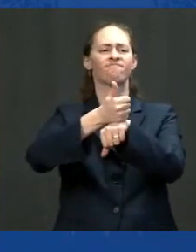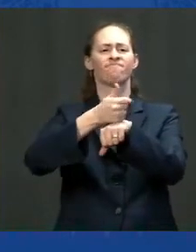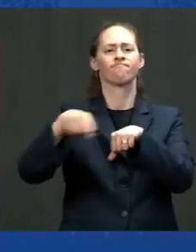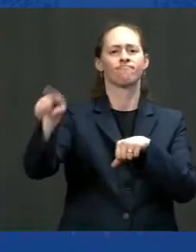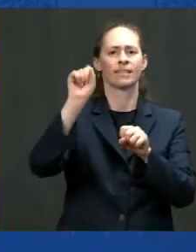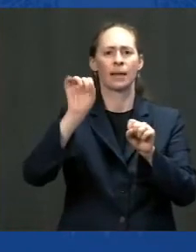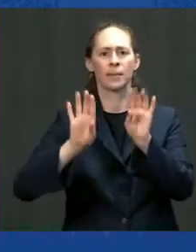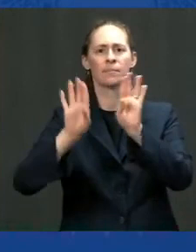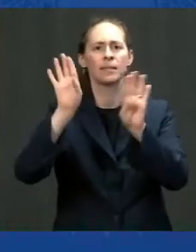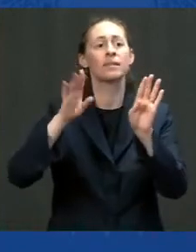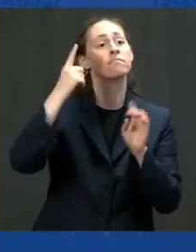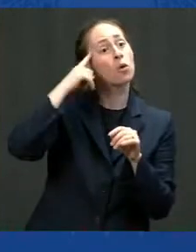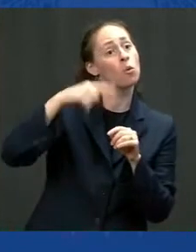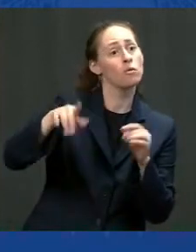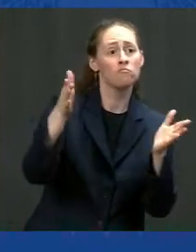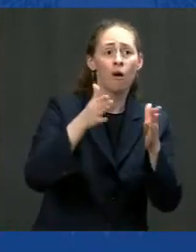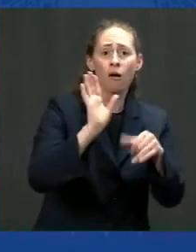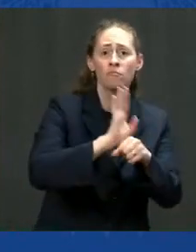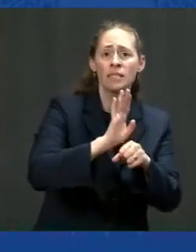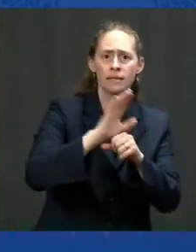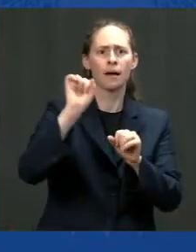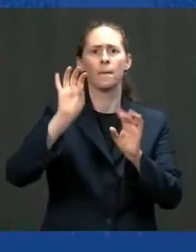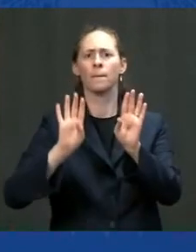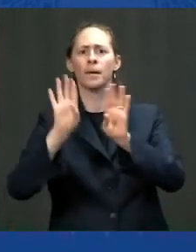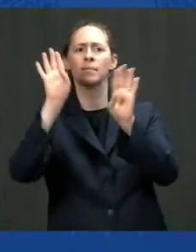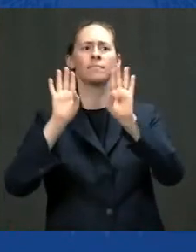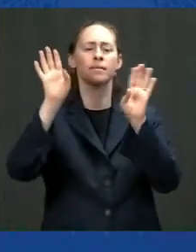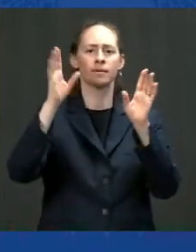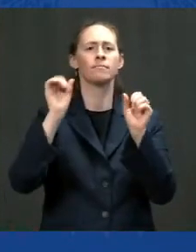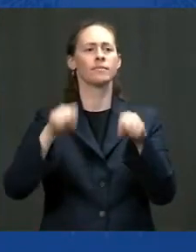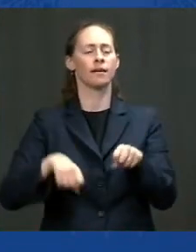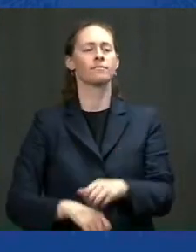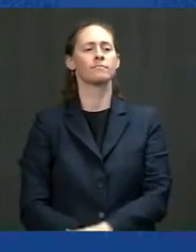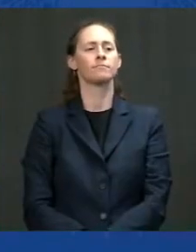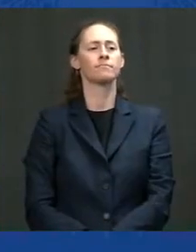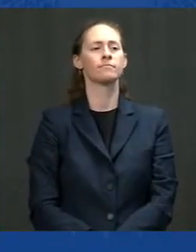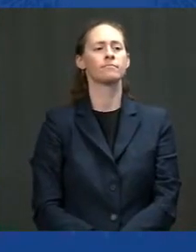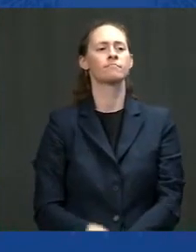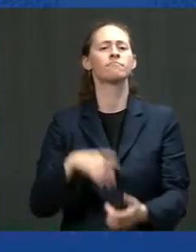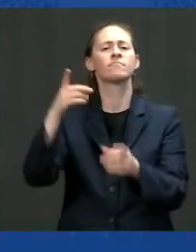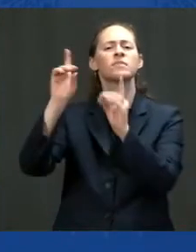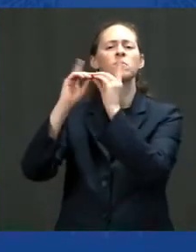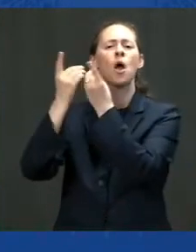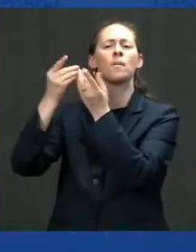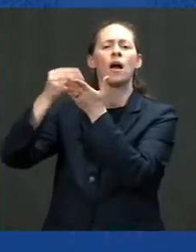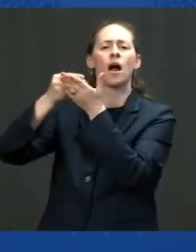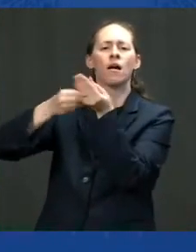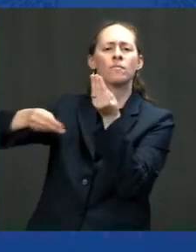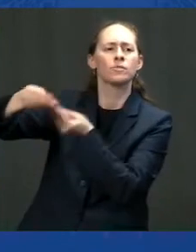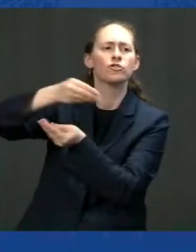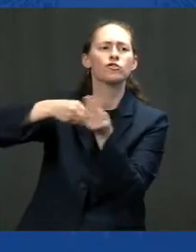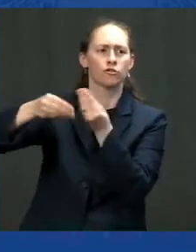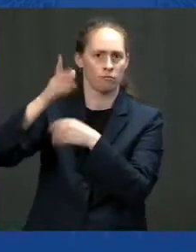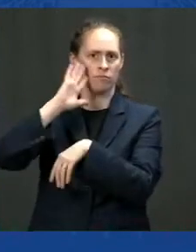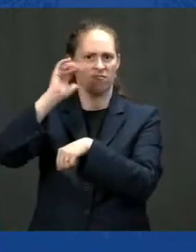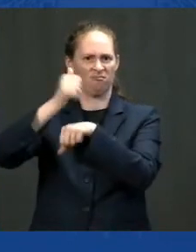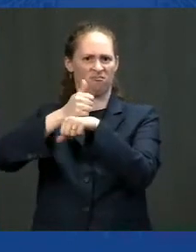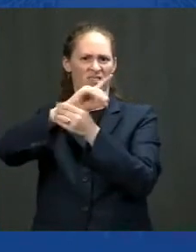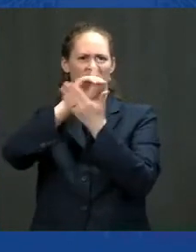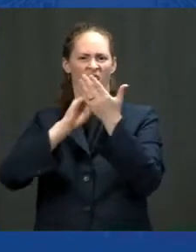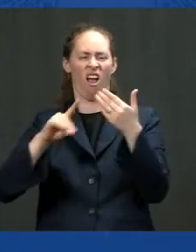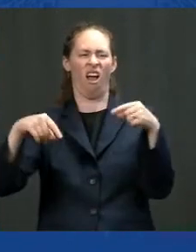to help government agencies connect with new domestic suppliers in every state. That's how we're going to build a future that's made in America.